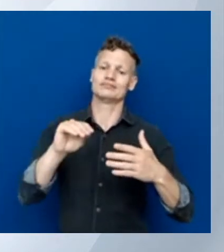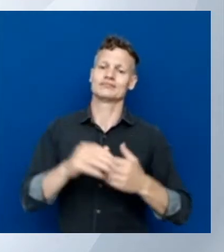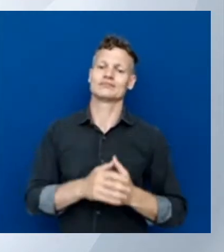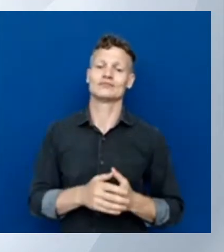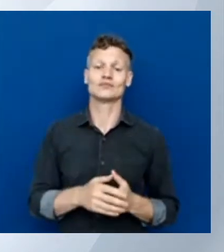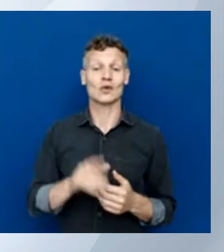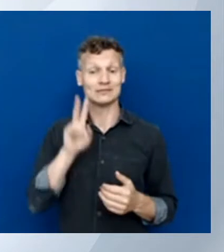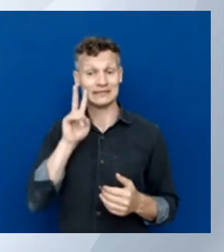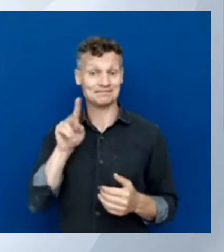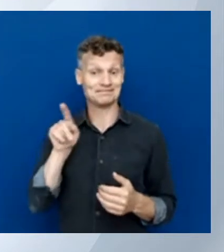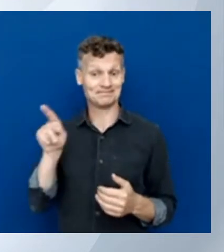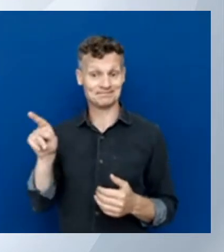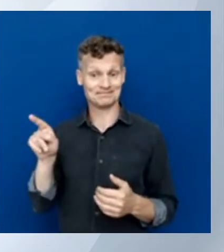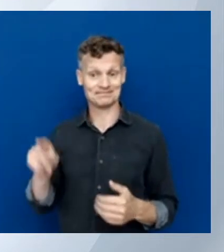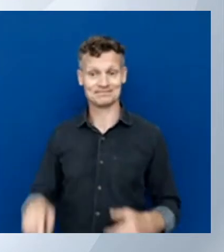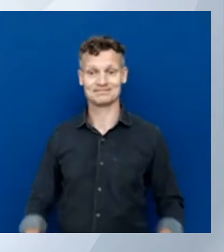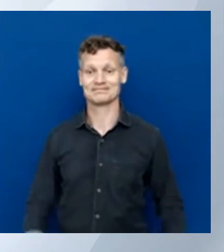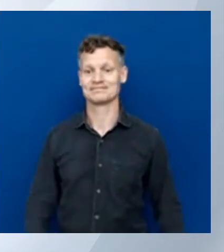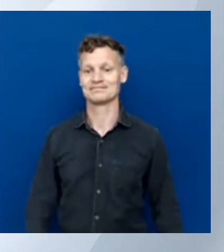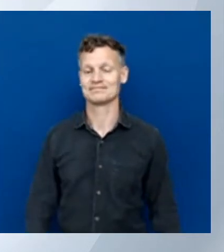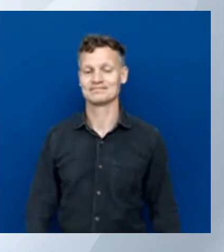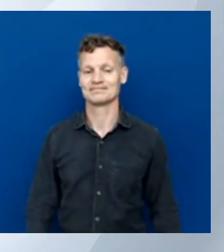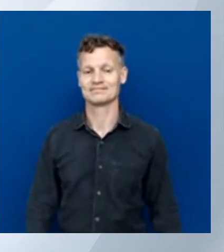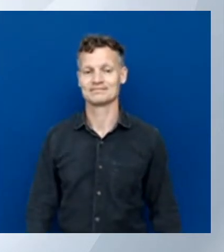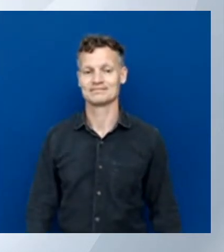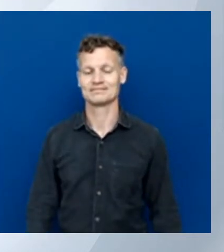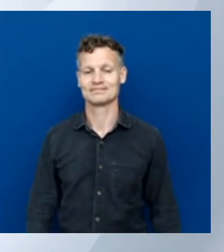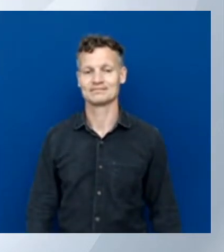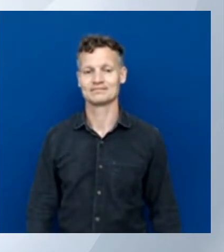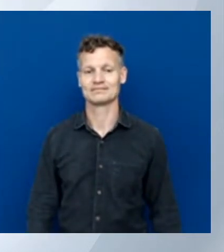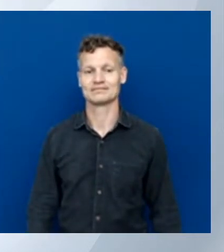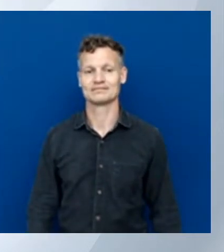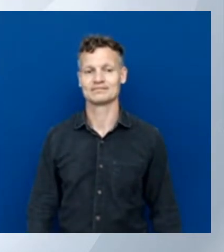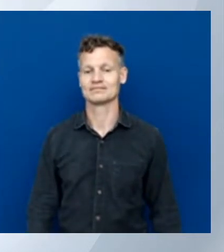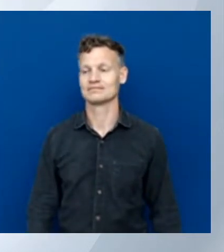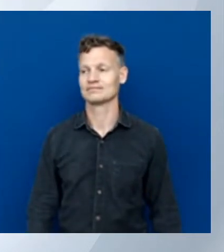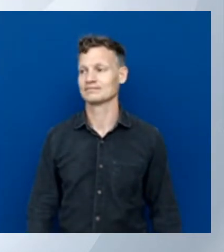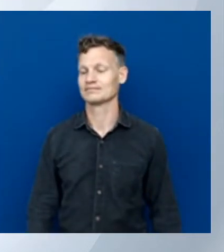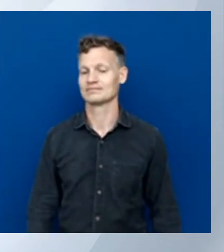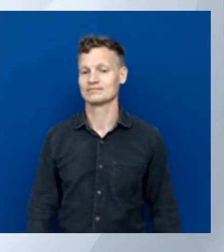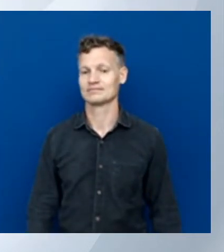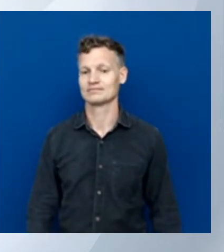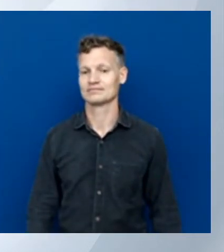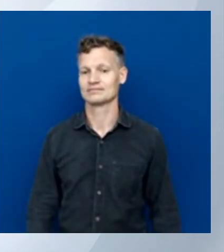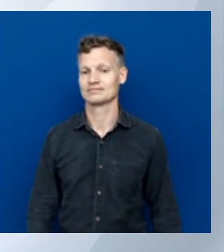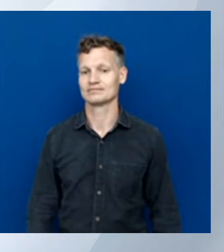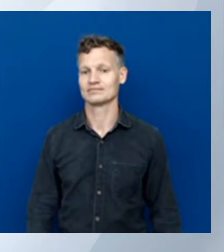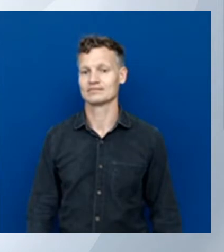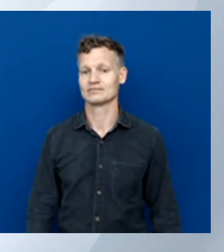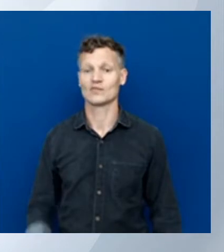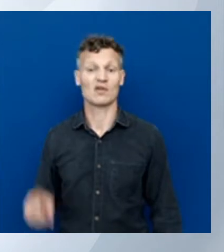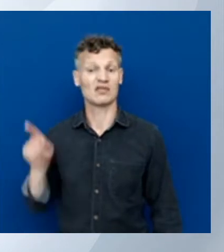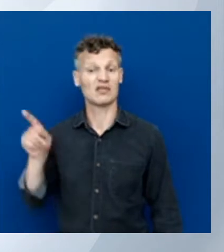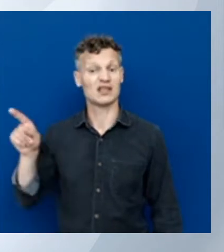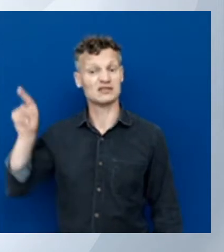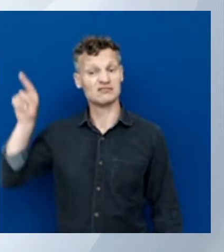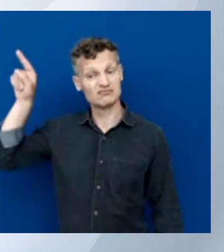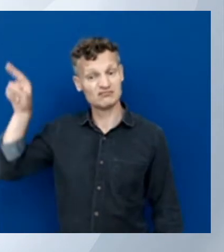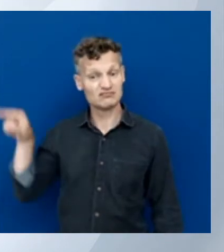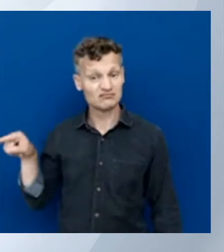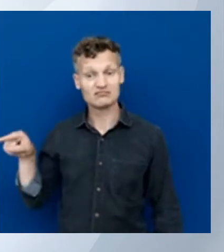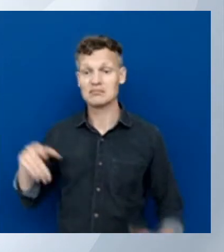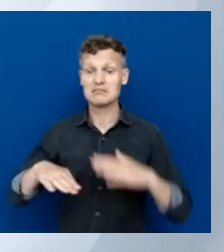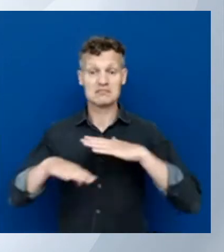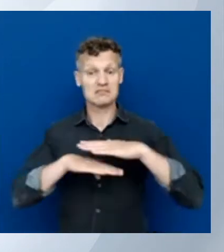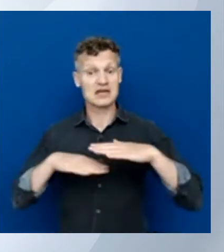we just created. So with that basic information, you can really create anything you can think